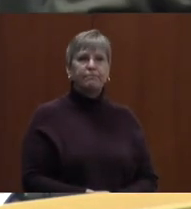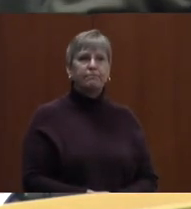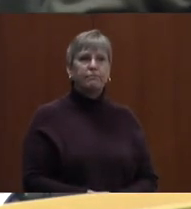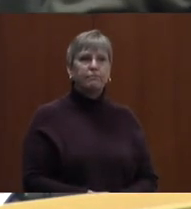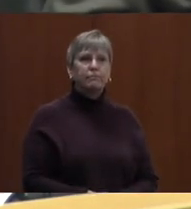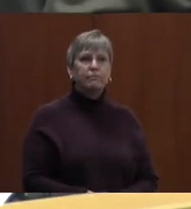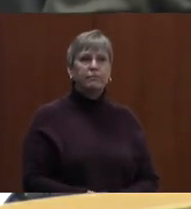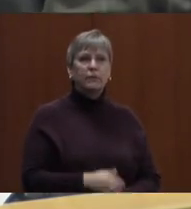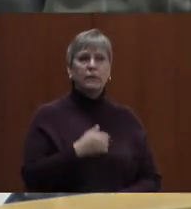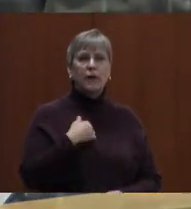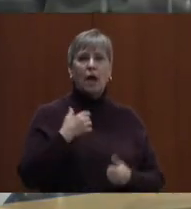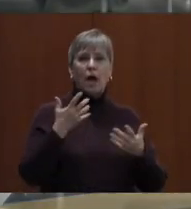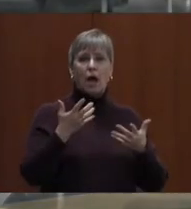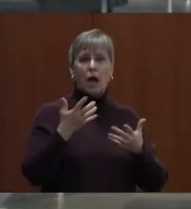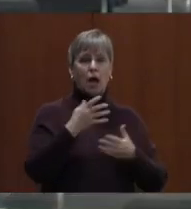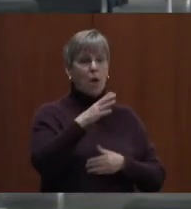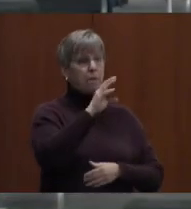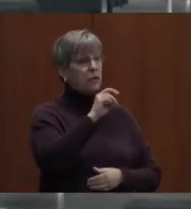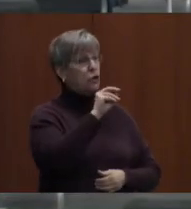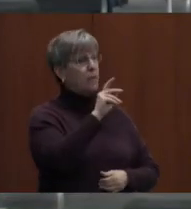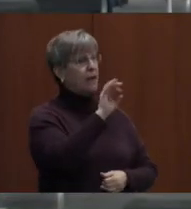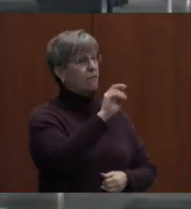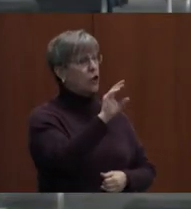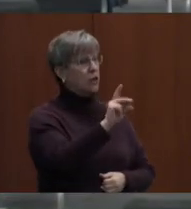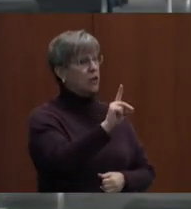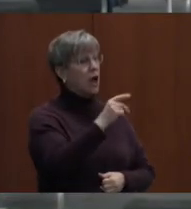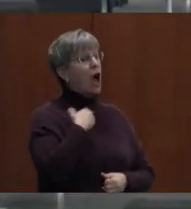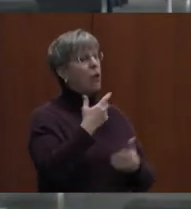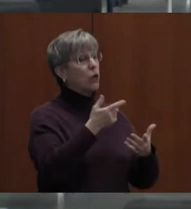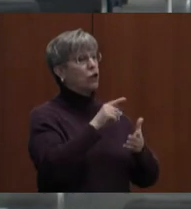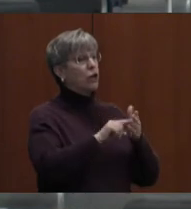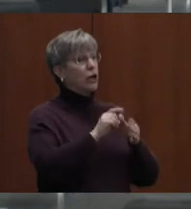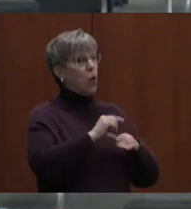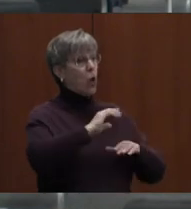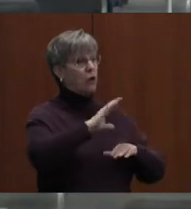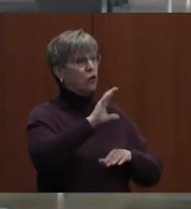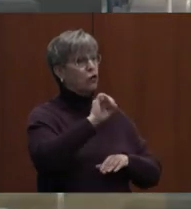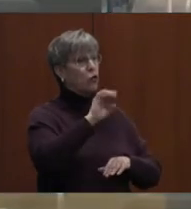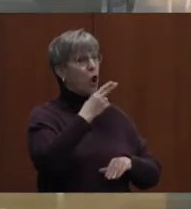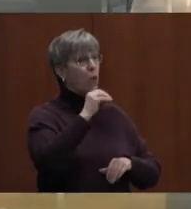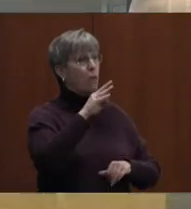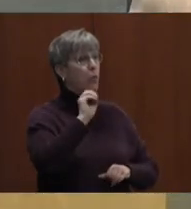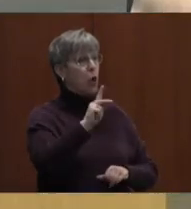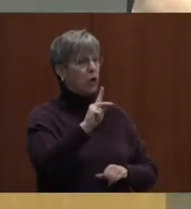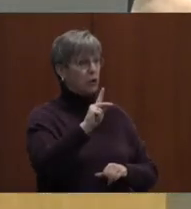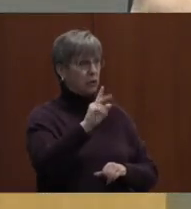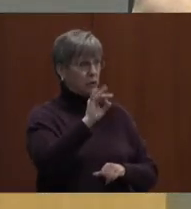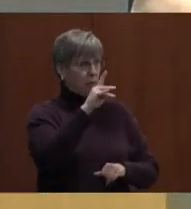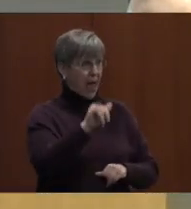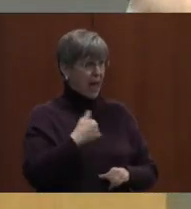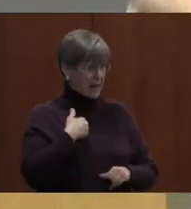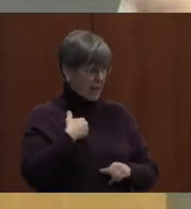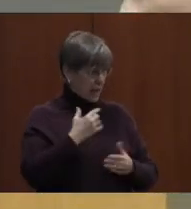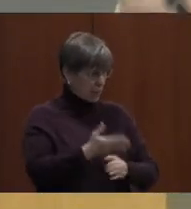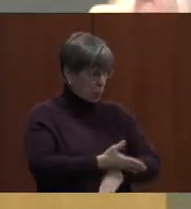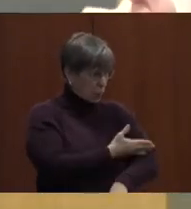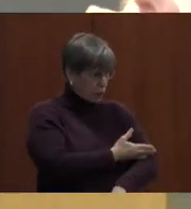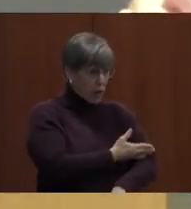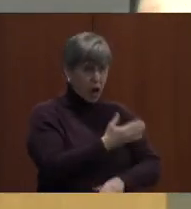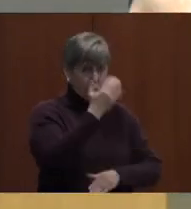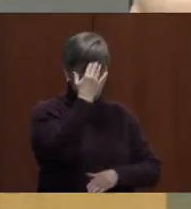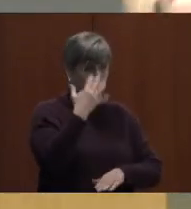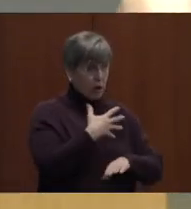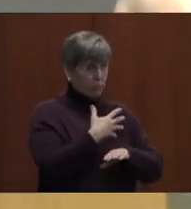I just wanted to check on Chromebook supplies. Has that eased up at all? Or I remember there was a real run on